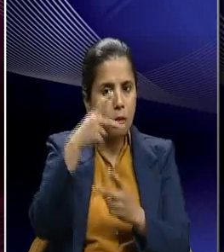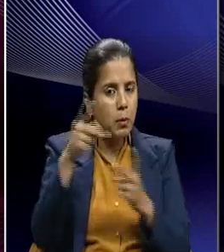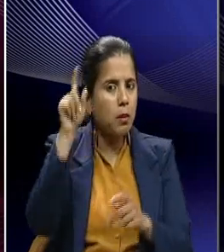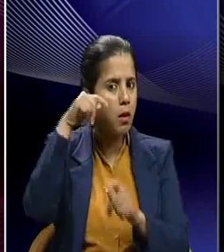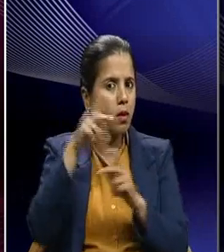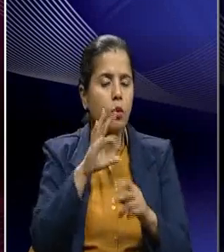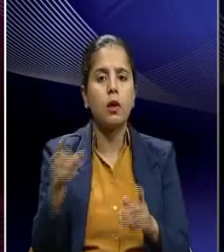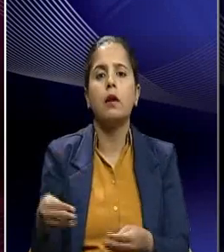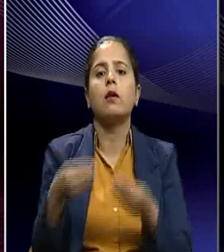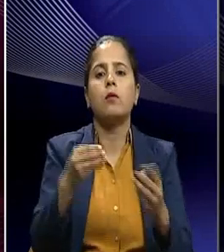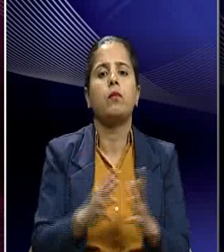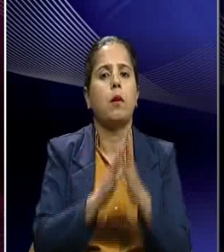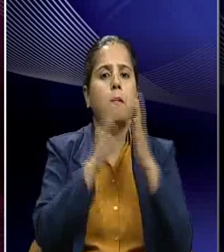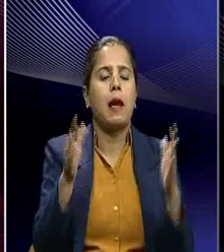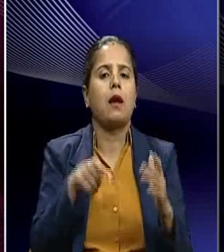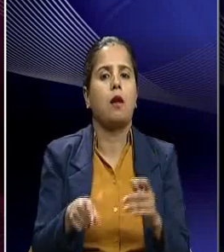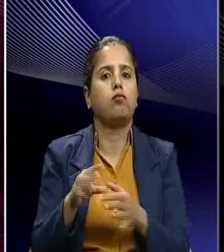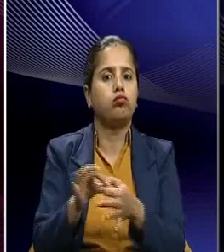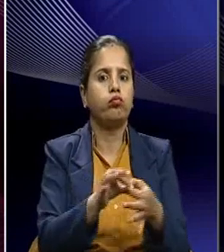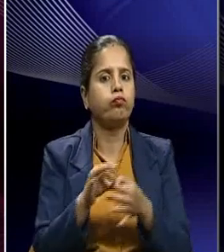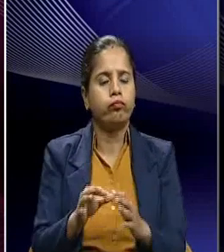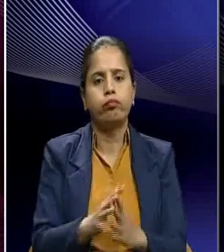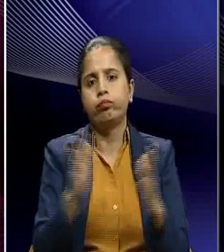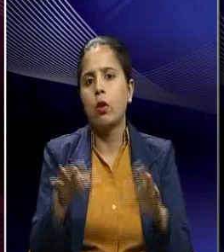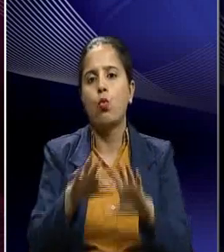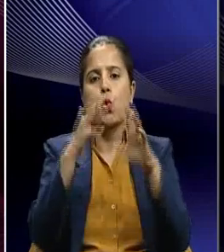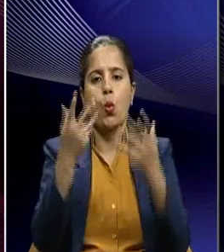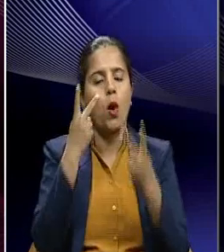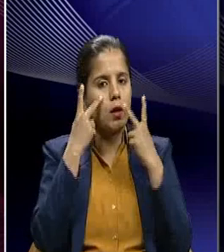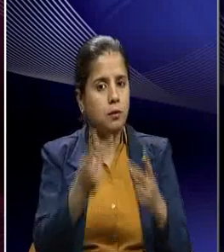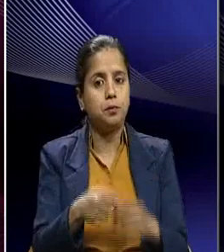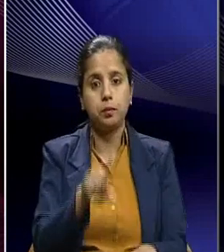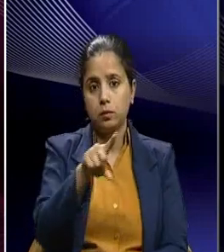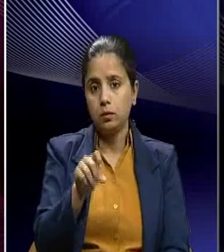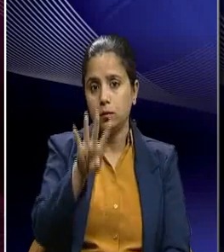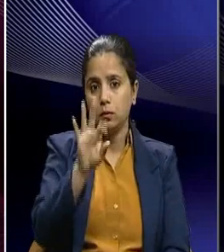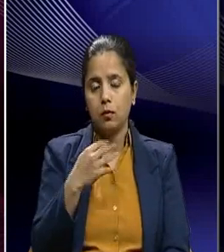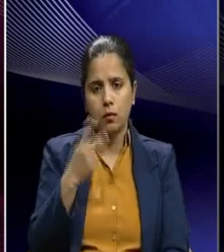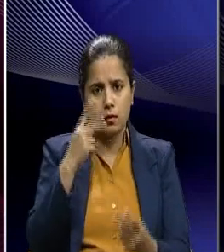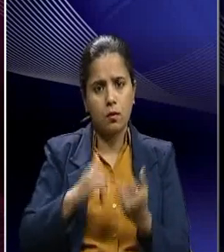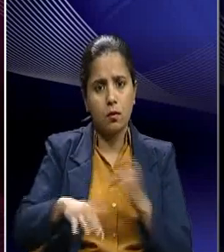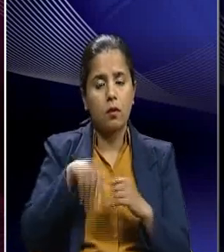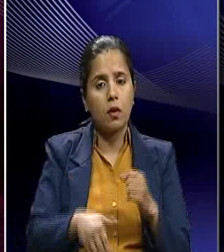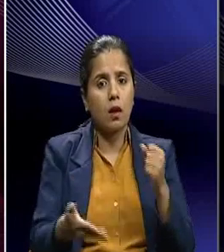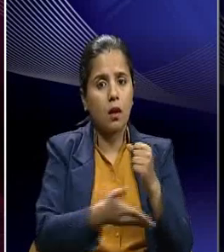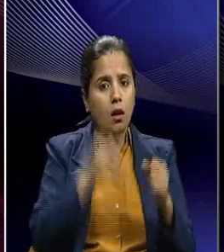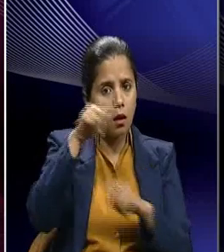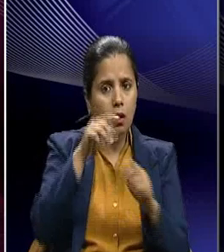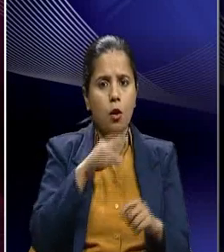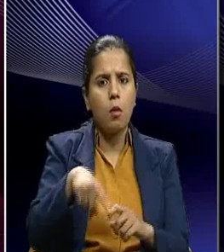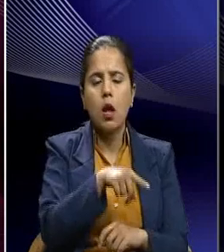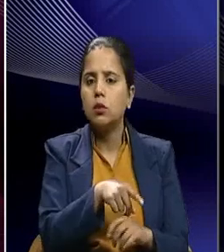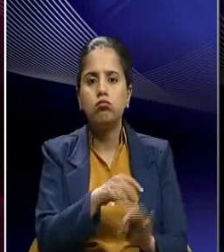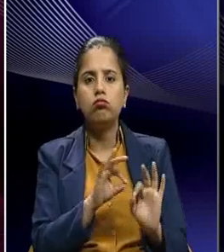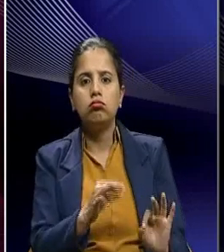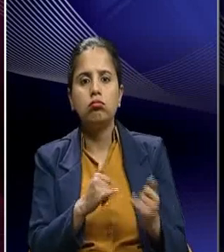provided us the biggest cooperative to the world. In the 1940s we see that the condition of farmers was not favourable